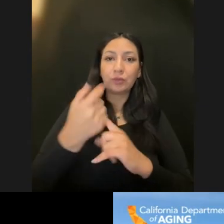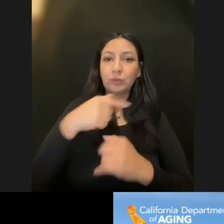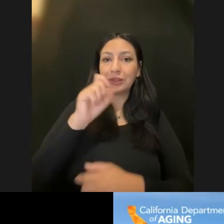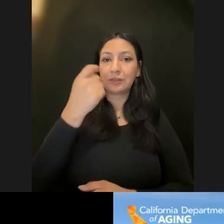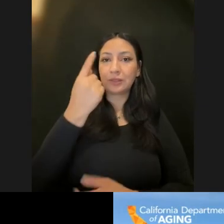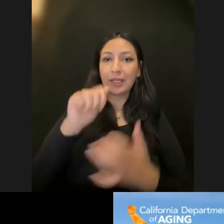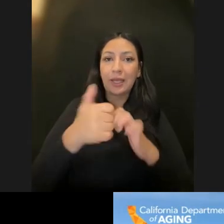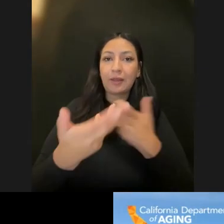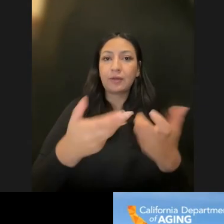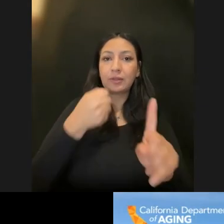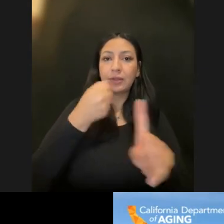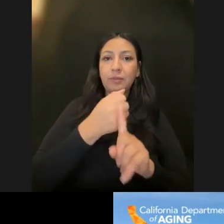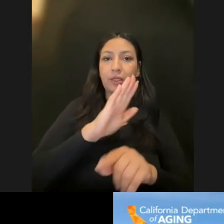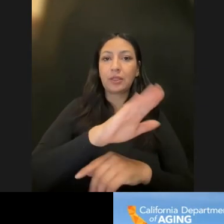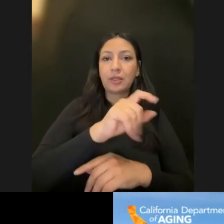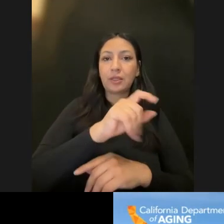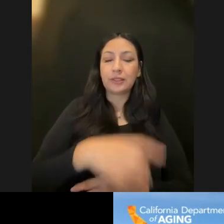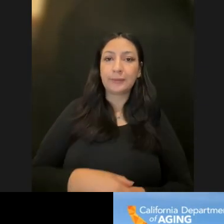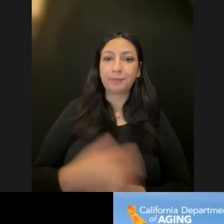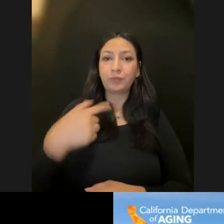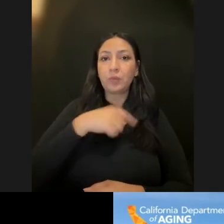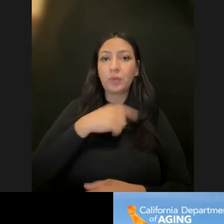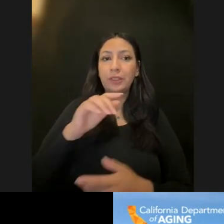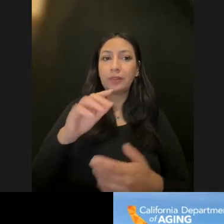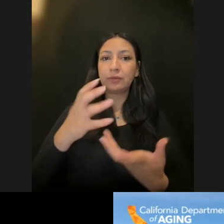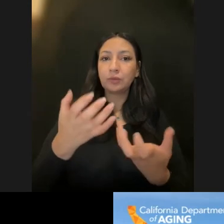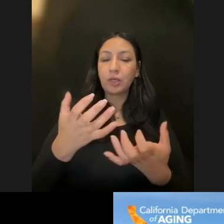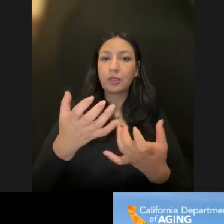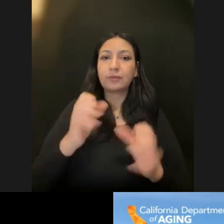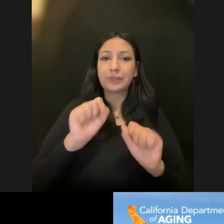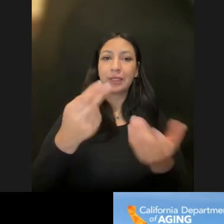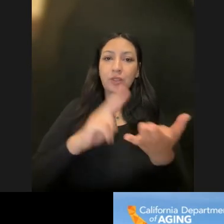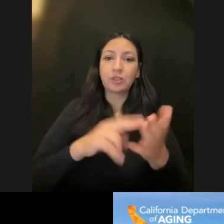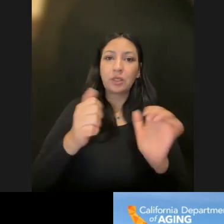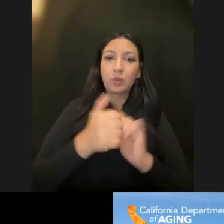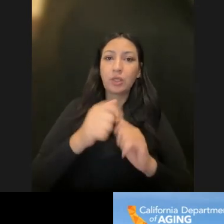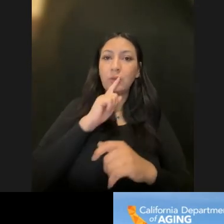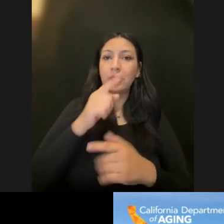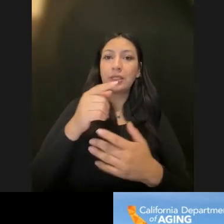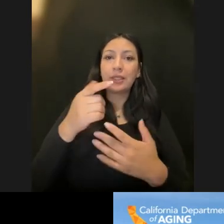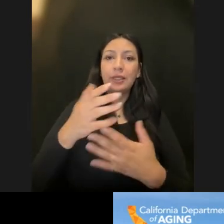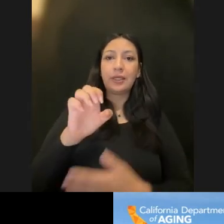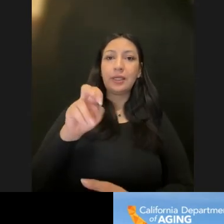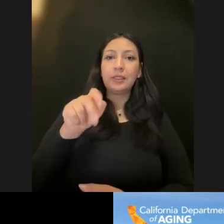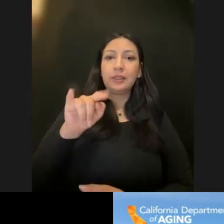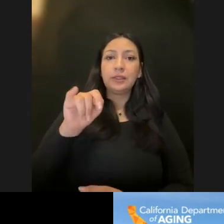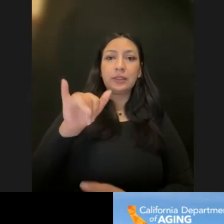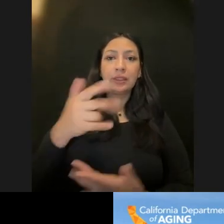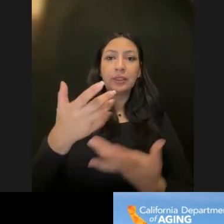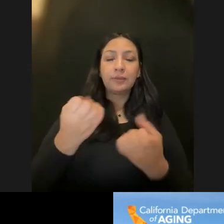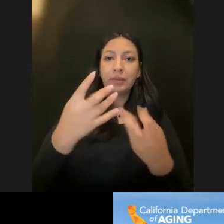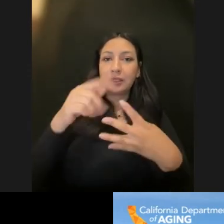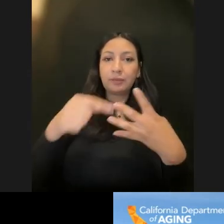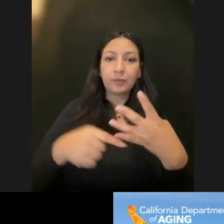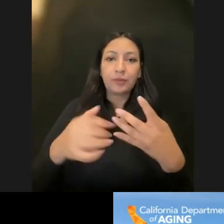how it impacts their needs. So we intend to contract with entity, either one entity or series of entities